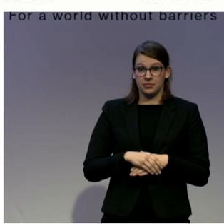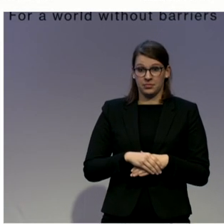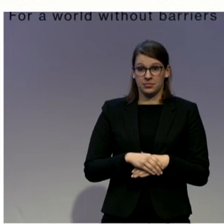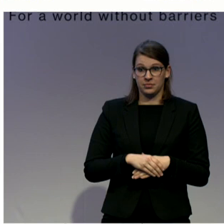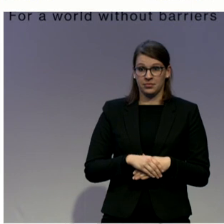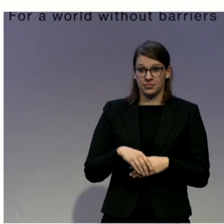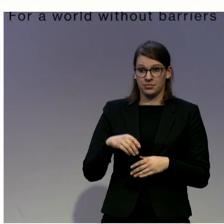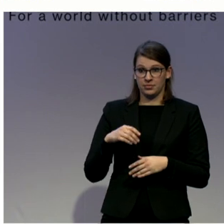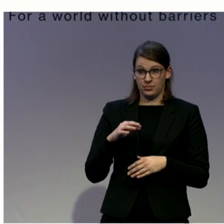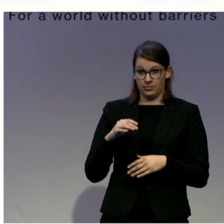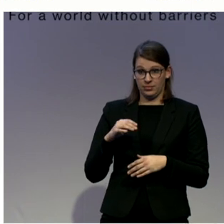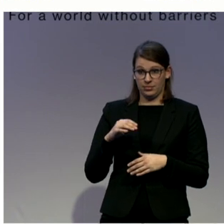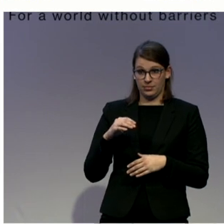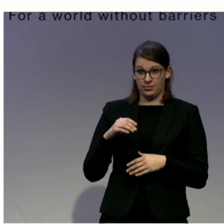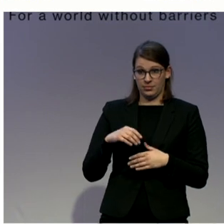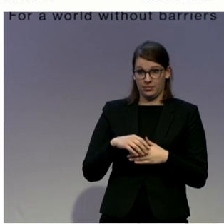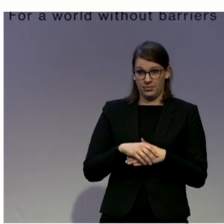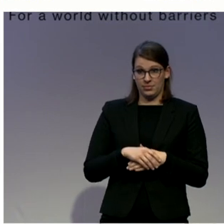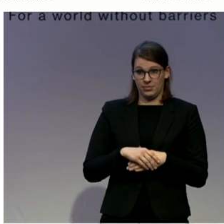Is that right? Correct. Good.